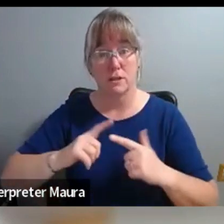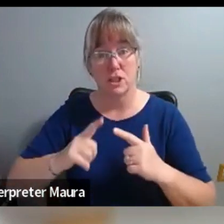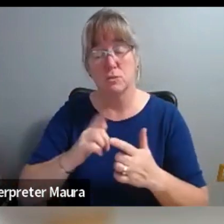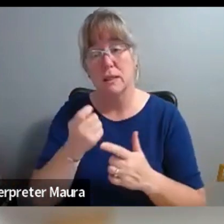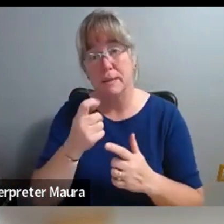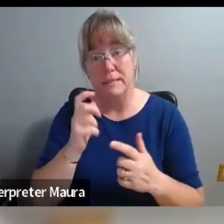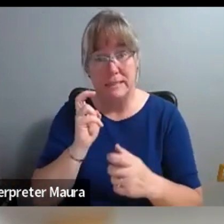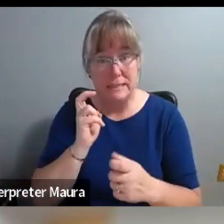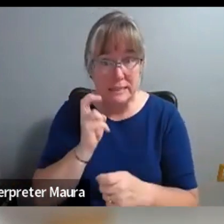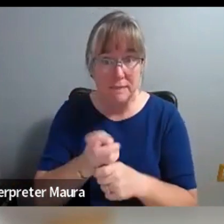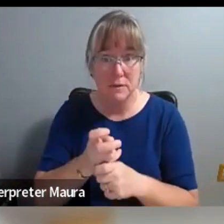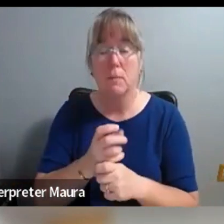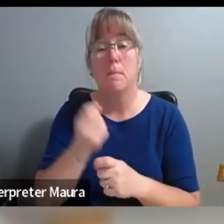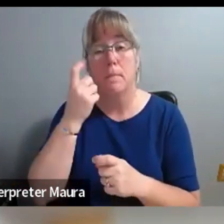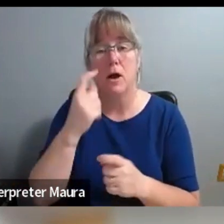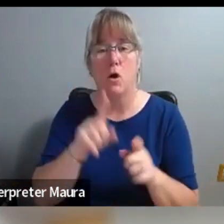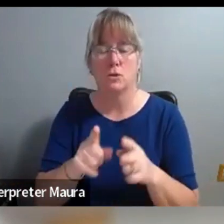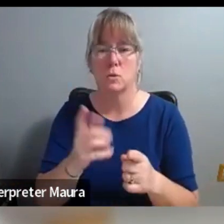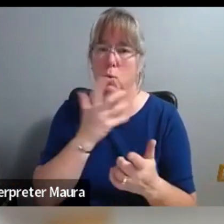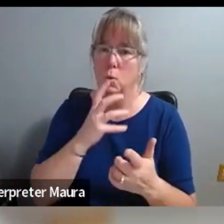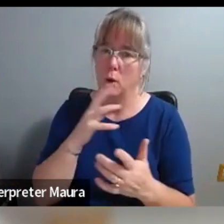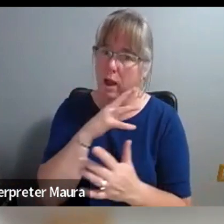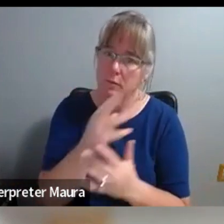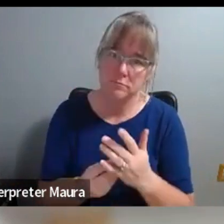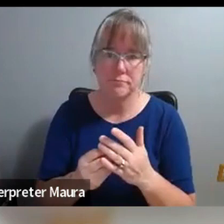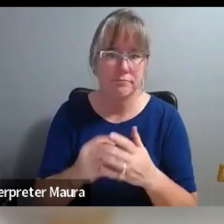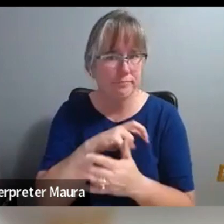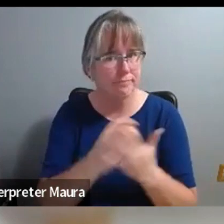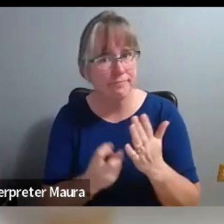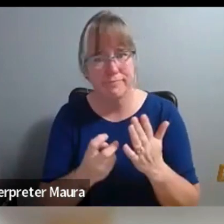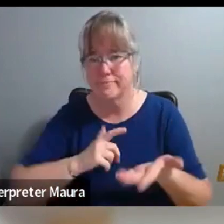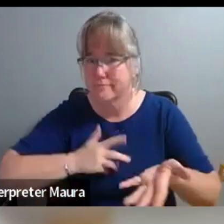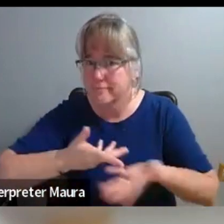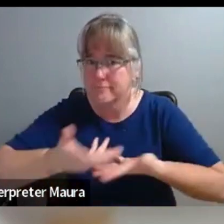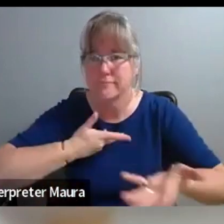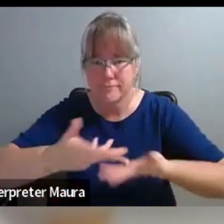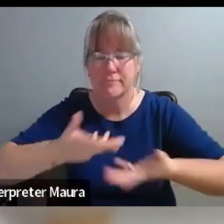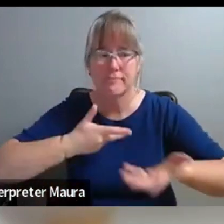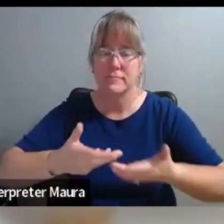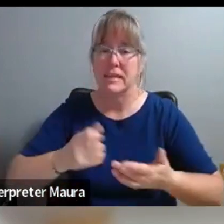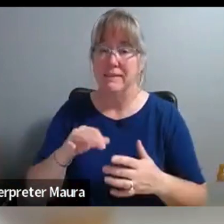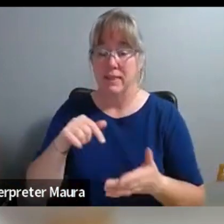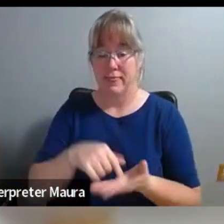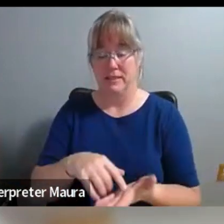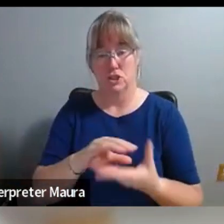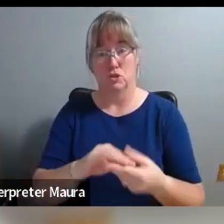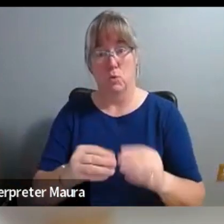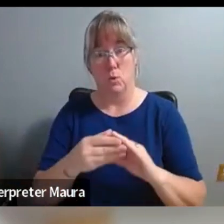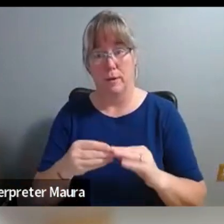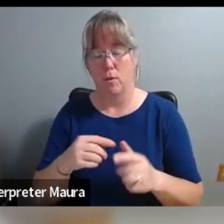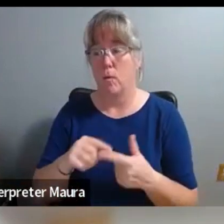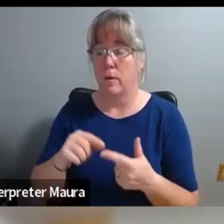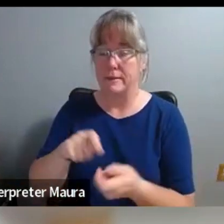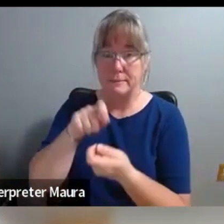most engaging when, when there was some disagreement about whether or not this particular story or this particular